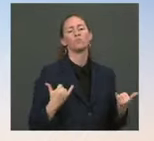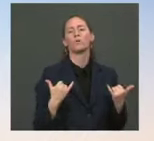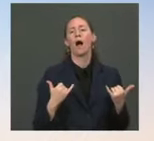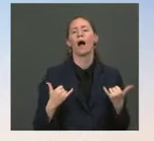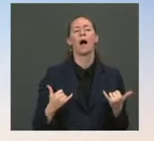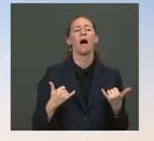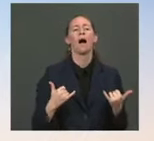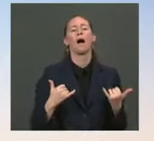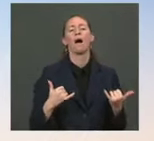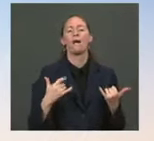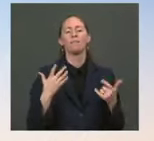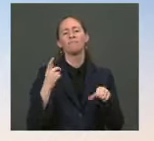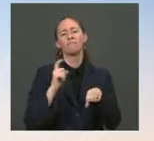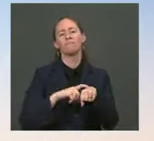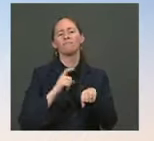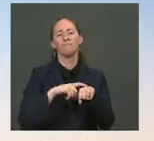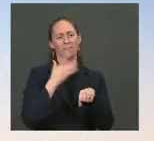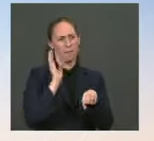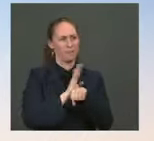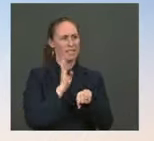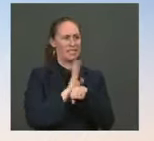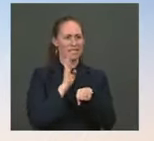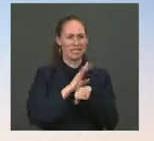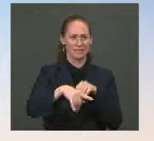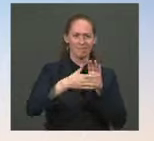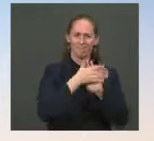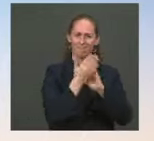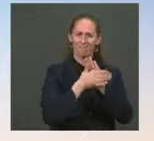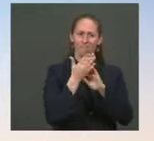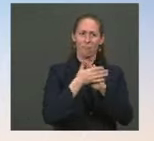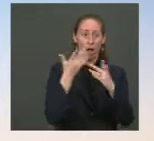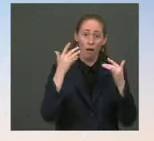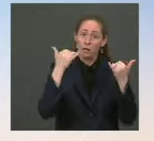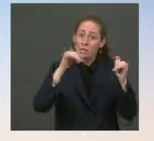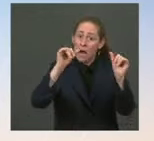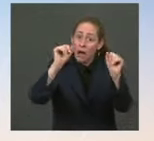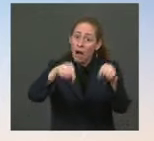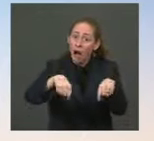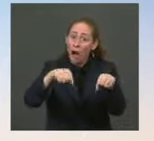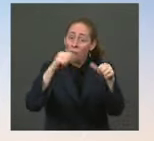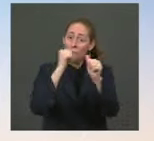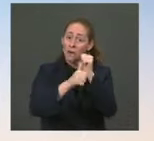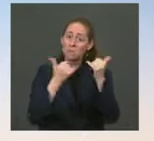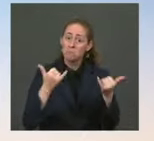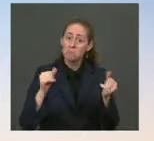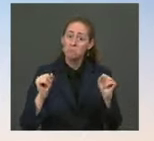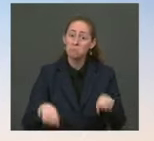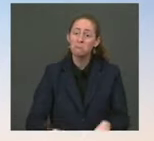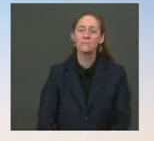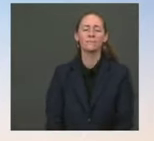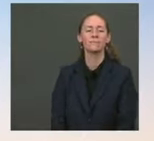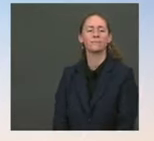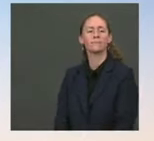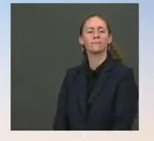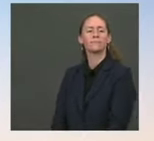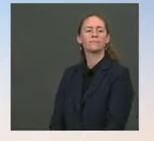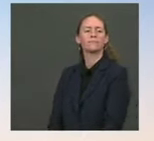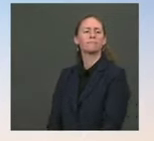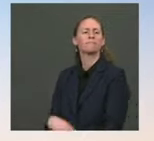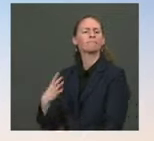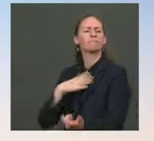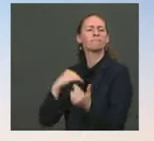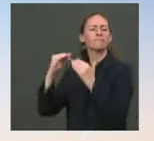business for the American people. And that option is still on the table. The the White House brought in all of these banking CEOs